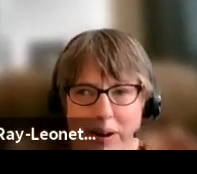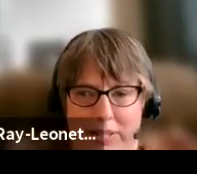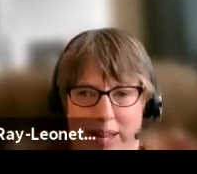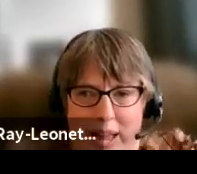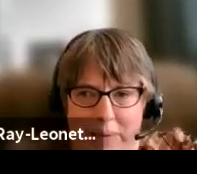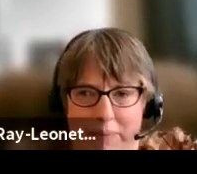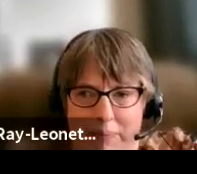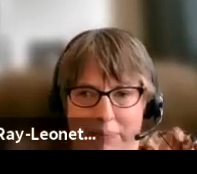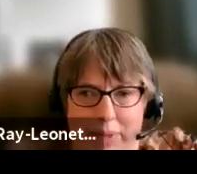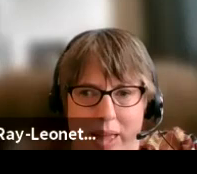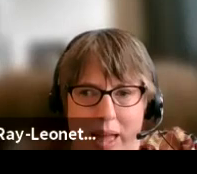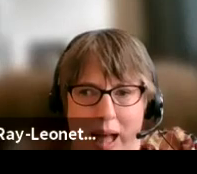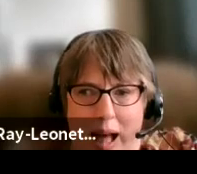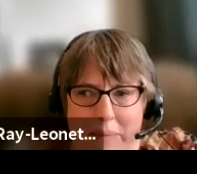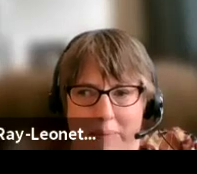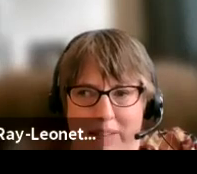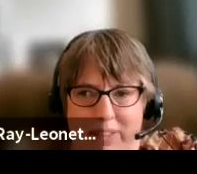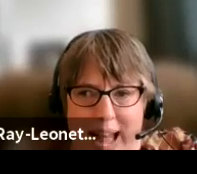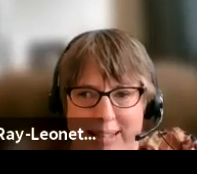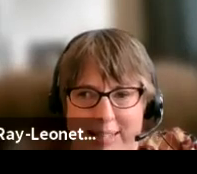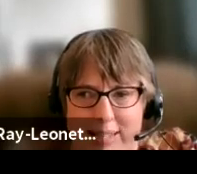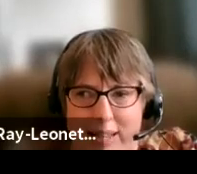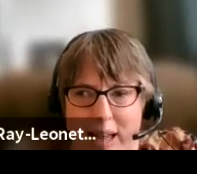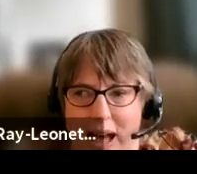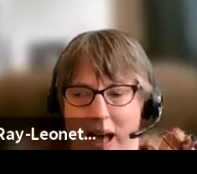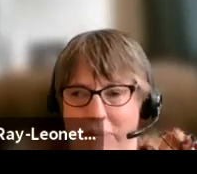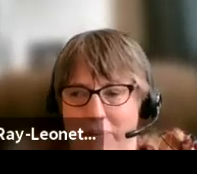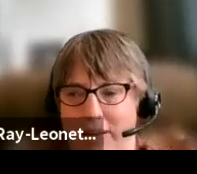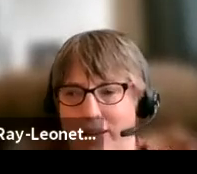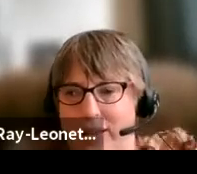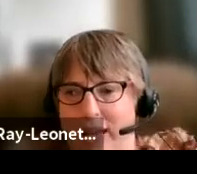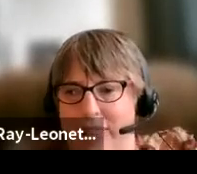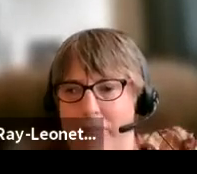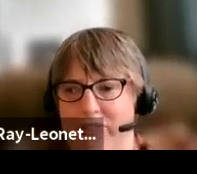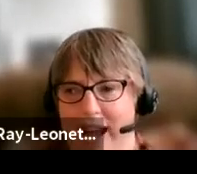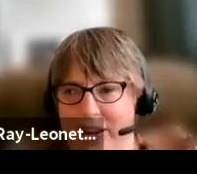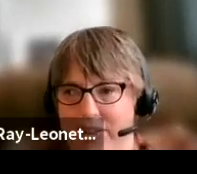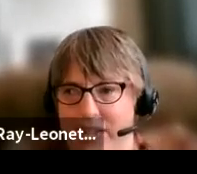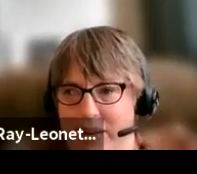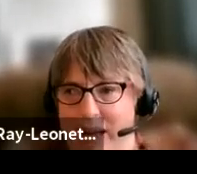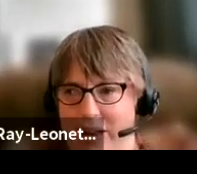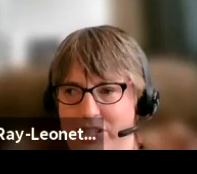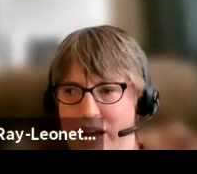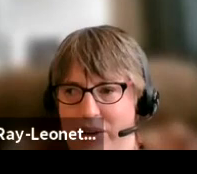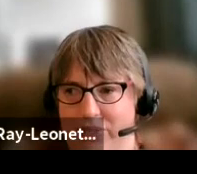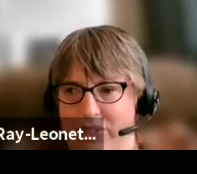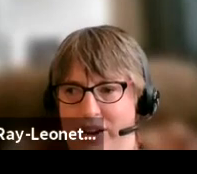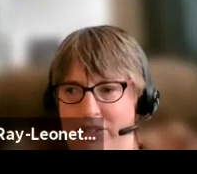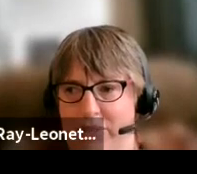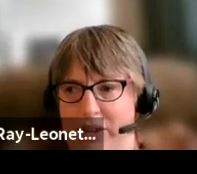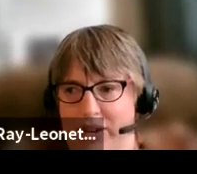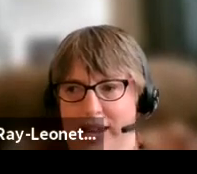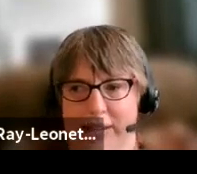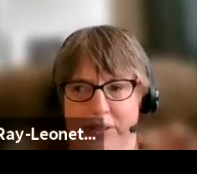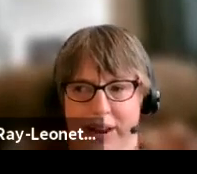or a nursing home? If yes, can the provider somehow show that